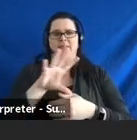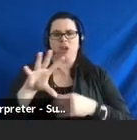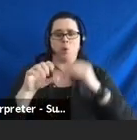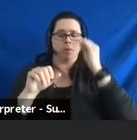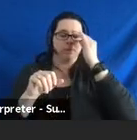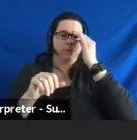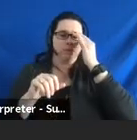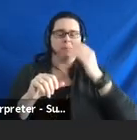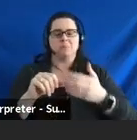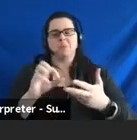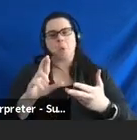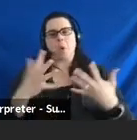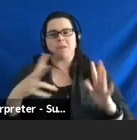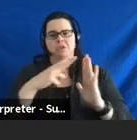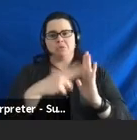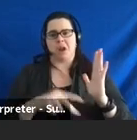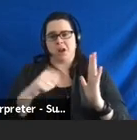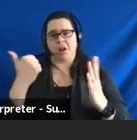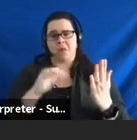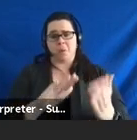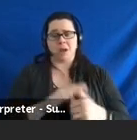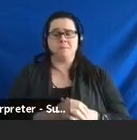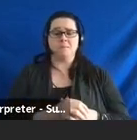have read it in another way.